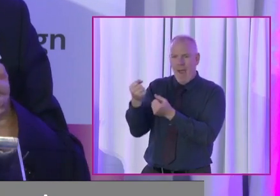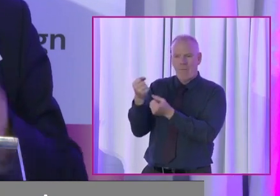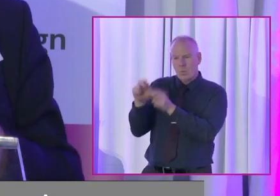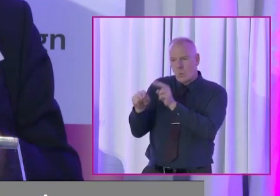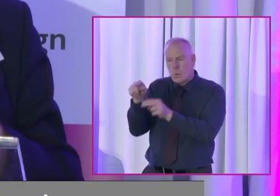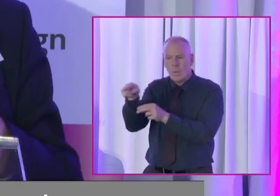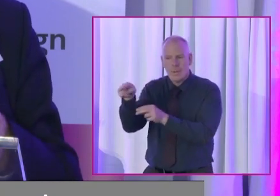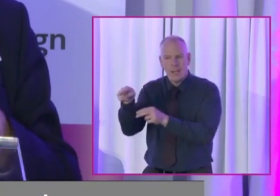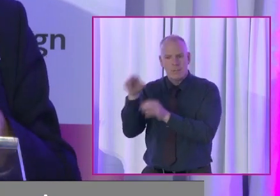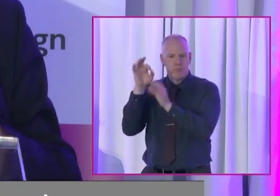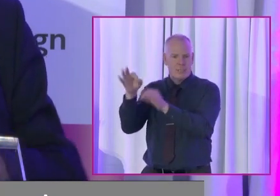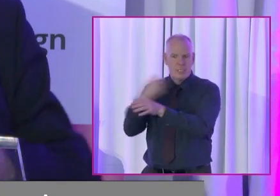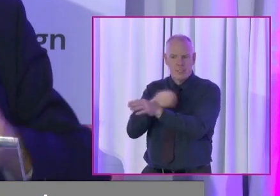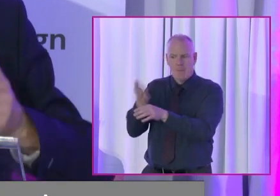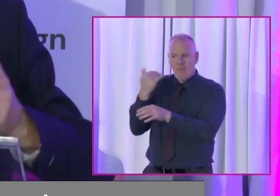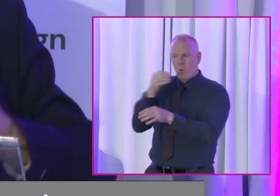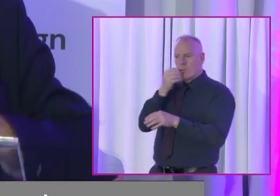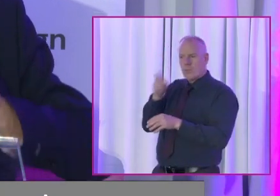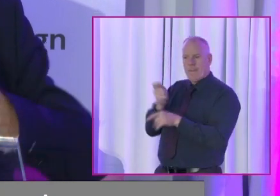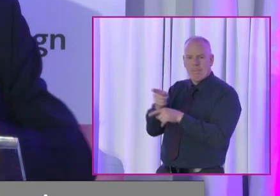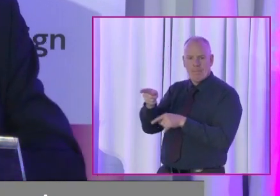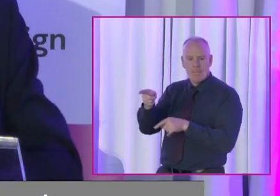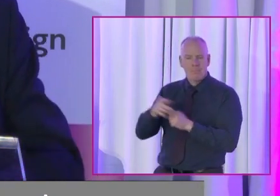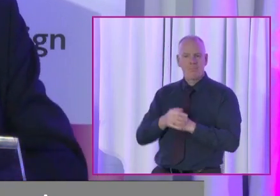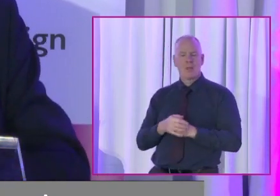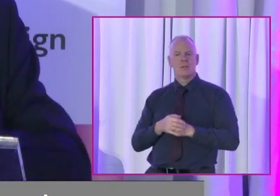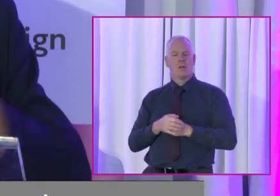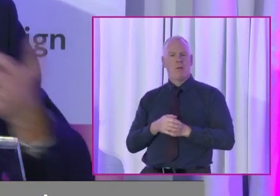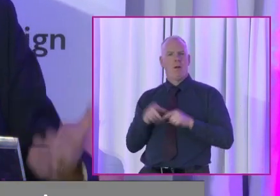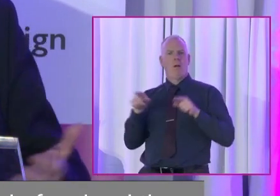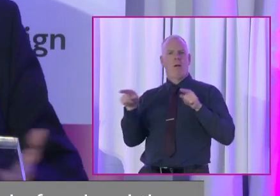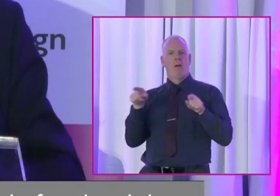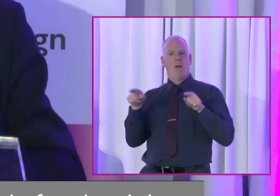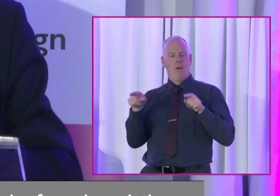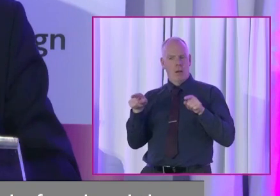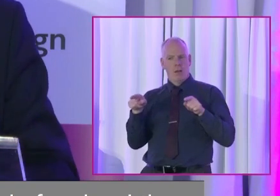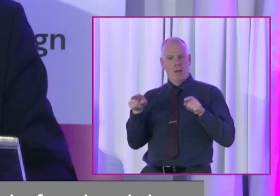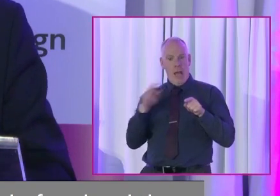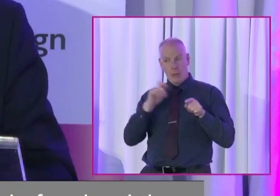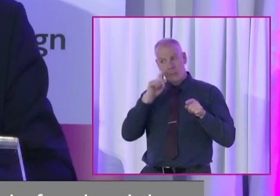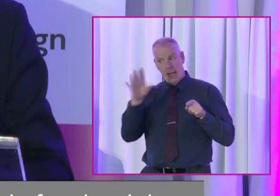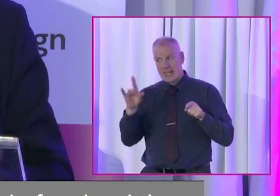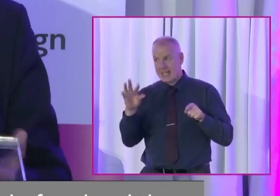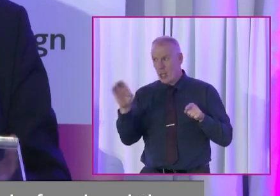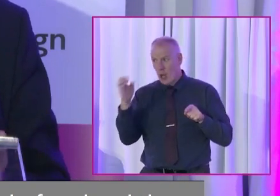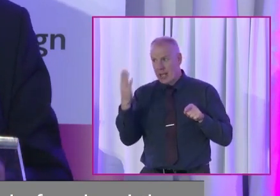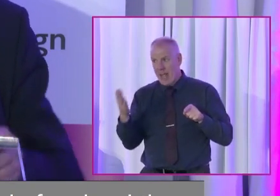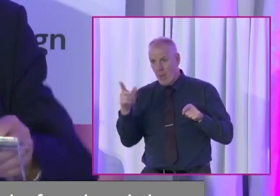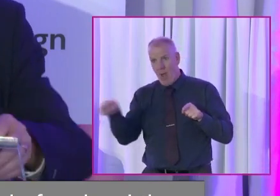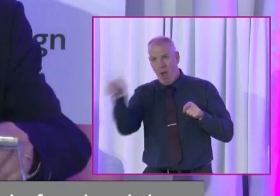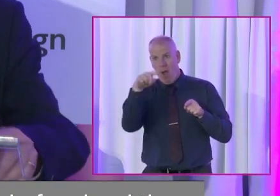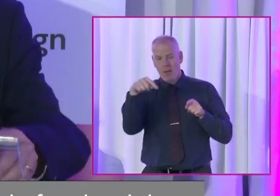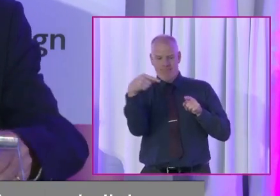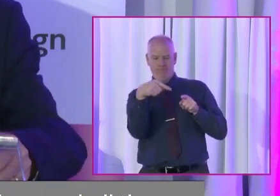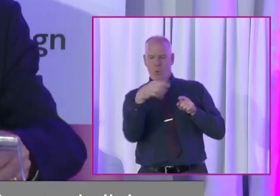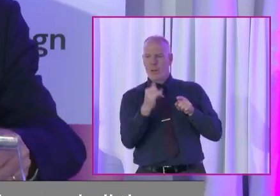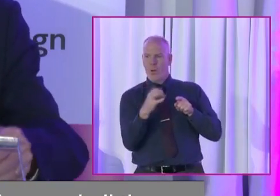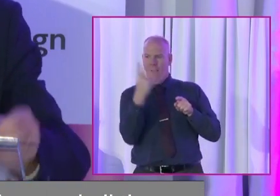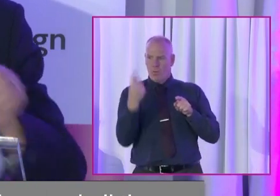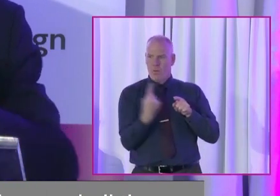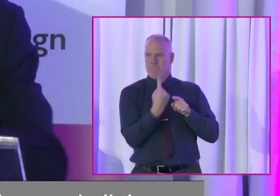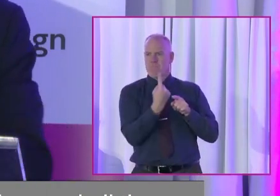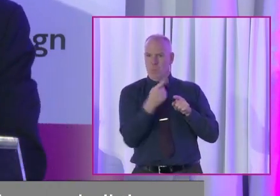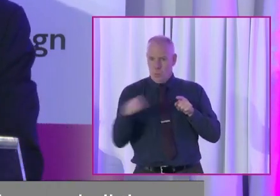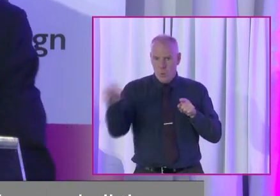So that also is the precursor. I say to Kildare and all the others, now go for it. Now go for it.